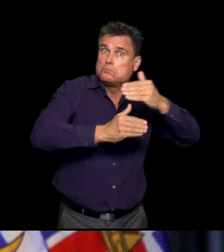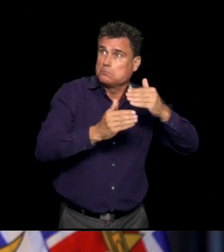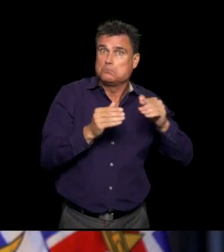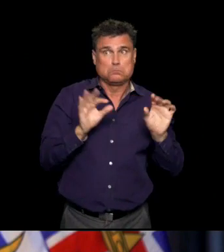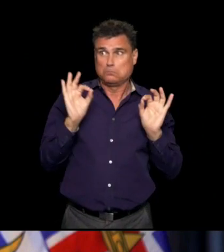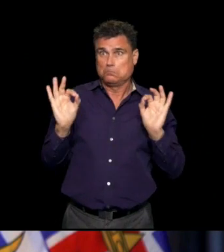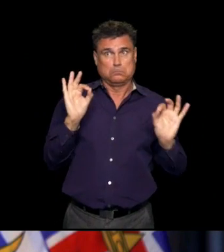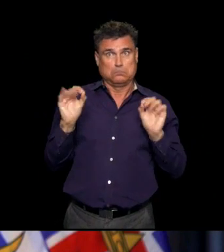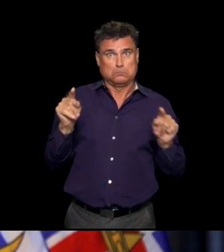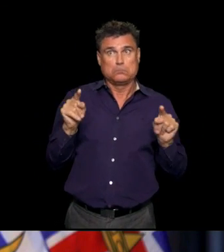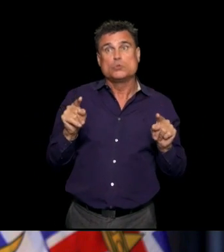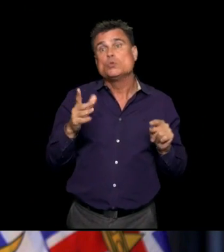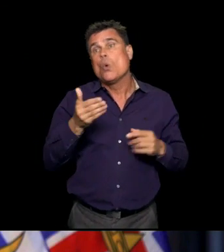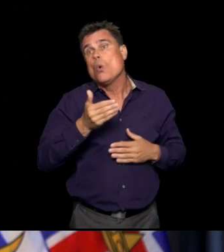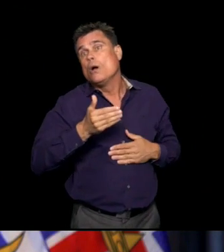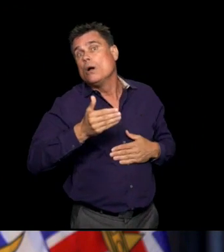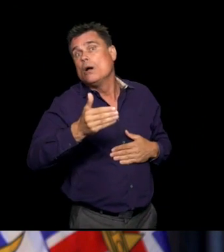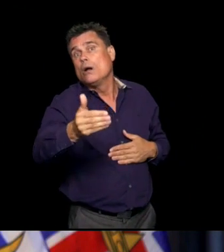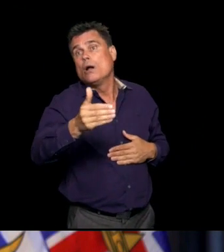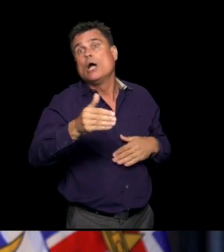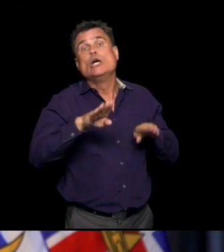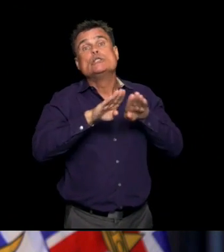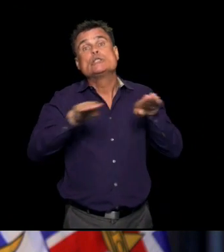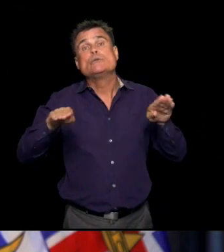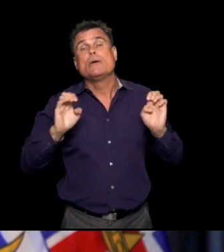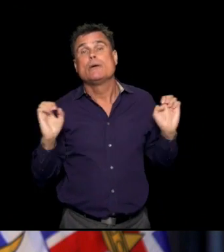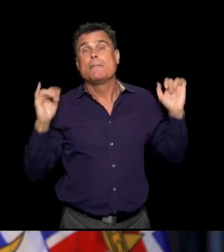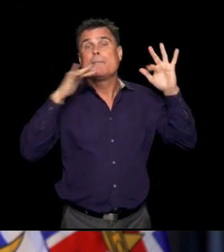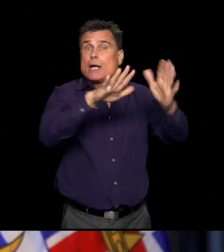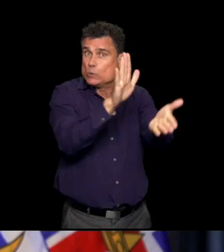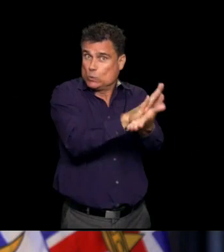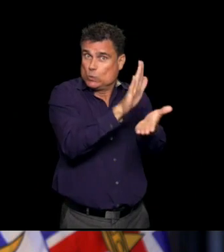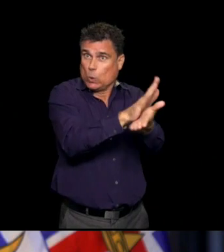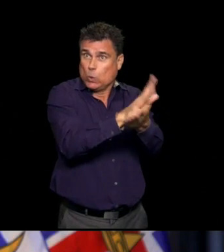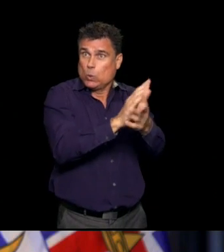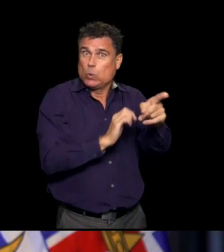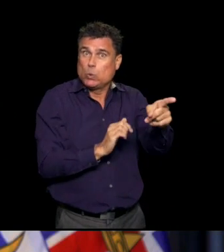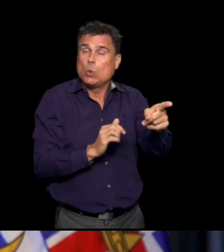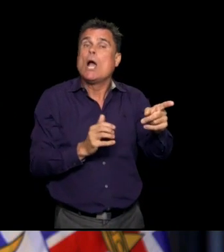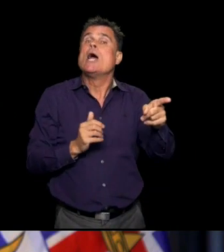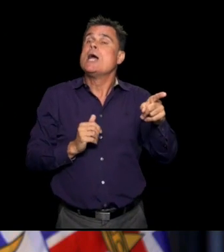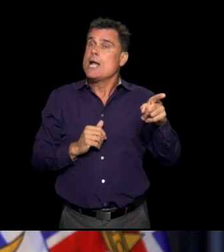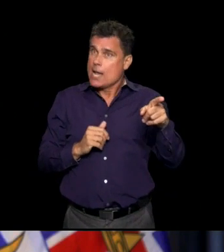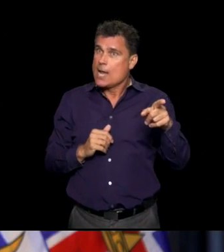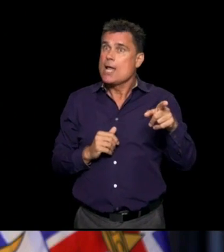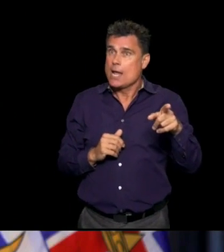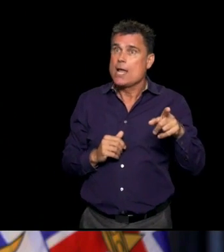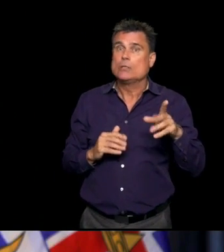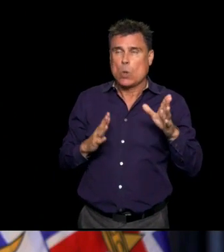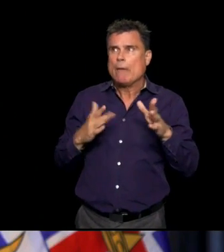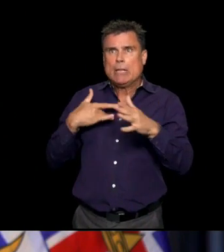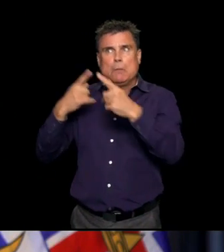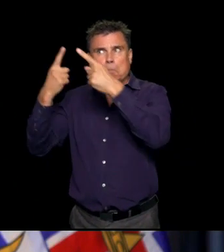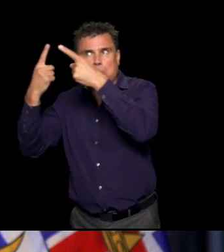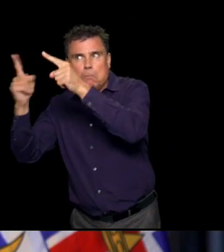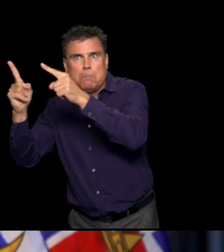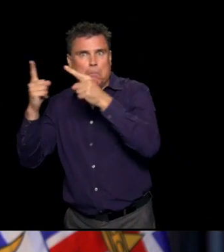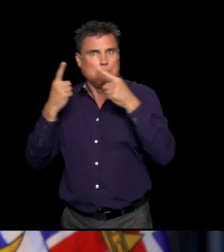indeed, back to school on the near horizon for so many others. Our mission, our duty, is to stop the spread.